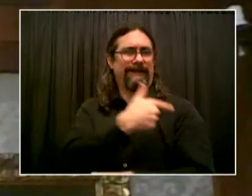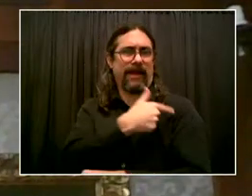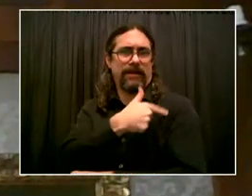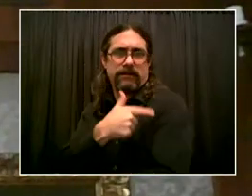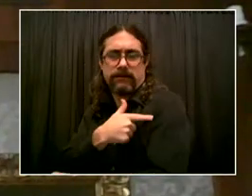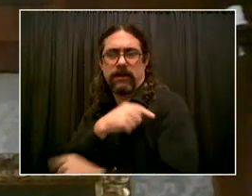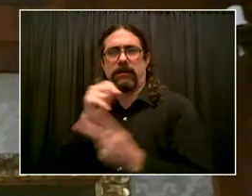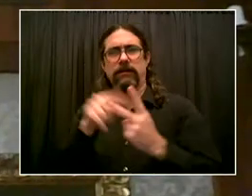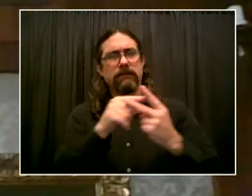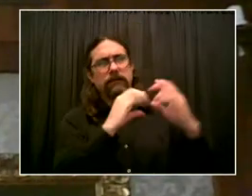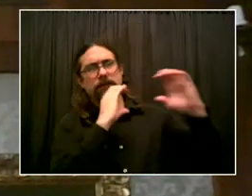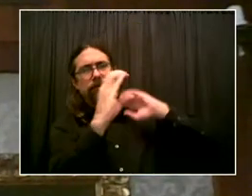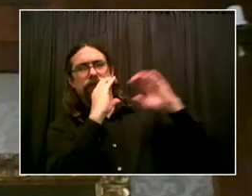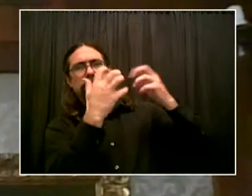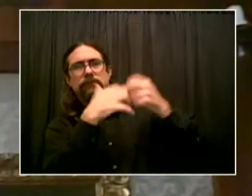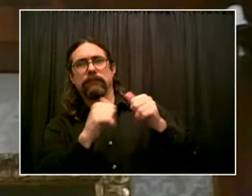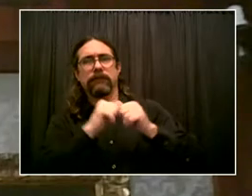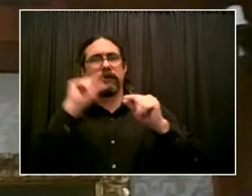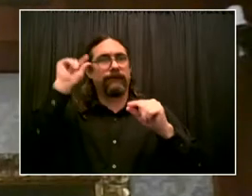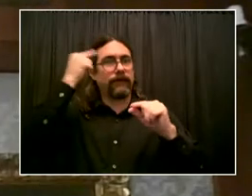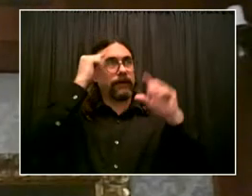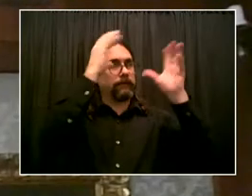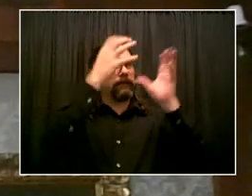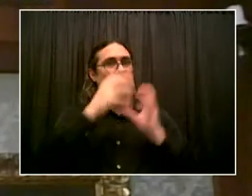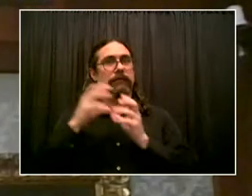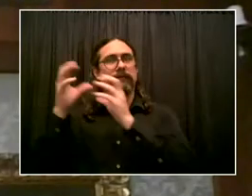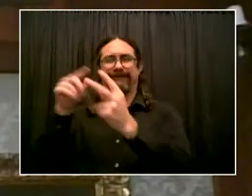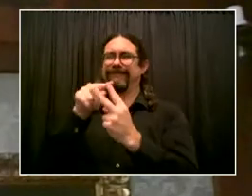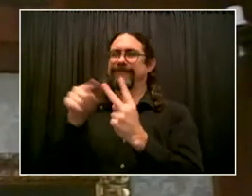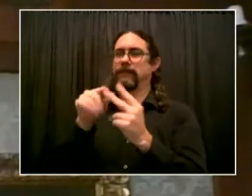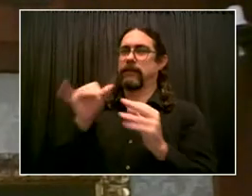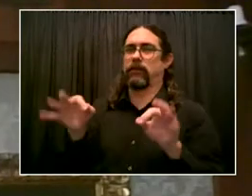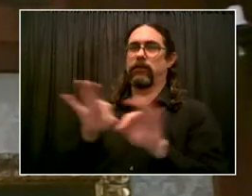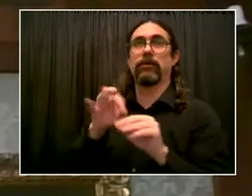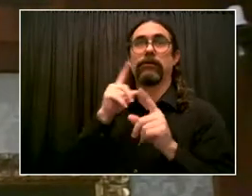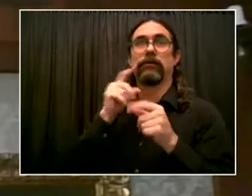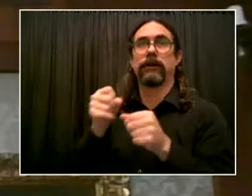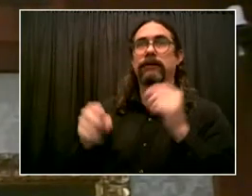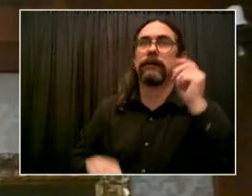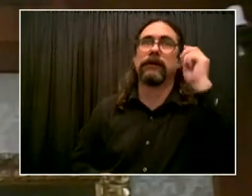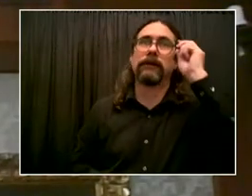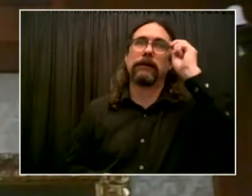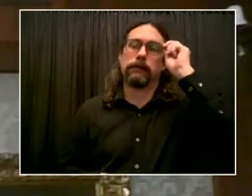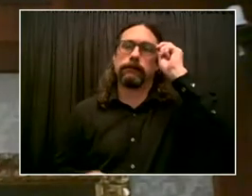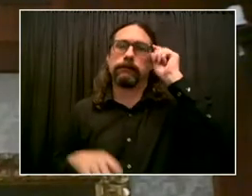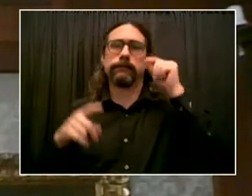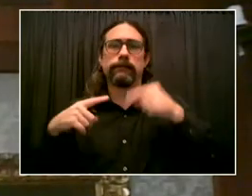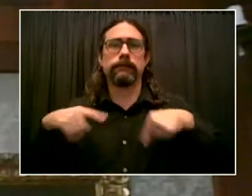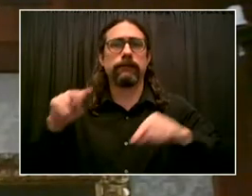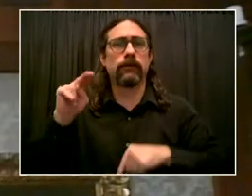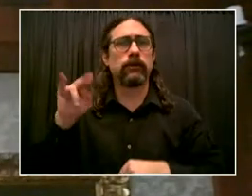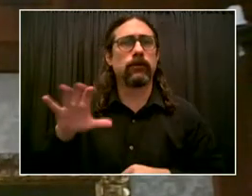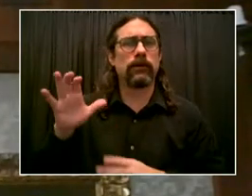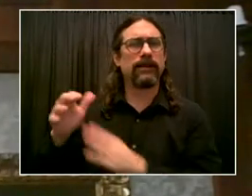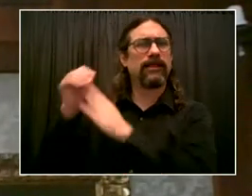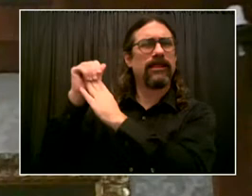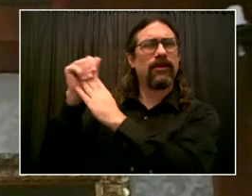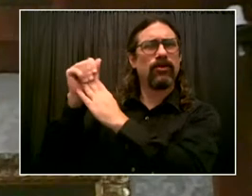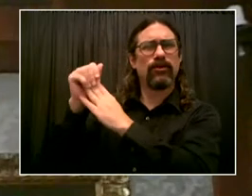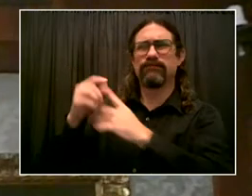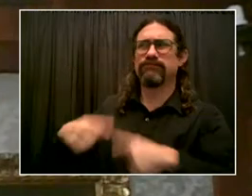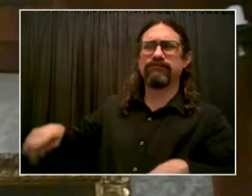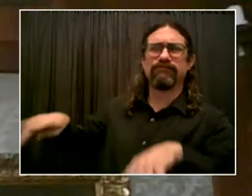of the globe. I think the globe is watching New York, and we want to thank the South African scientists, something that many of us have not